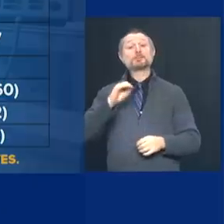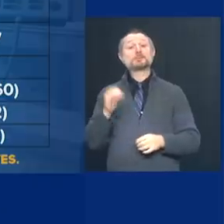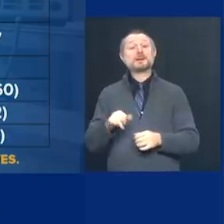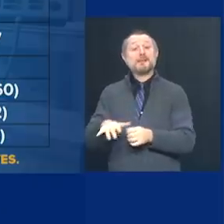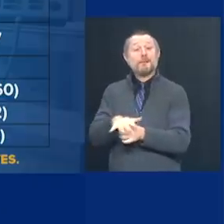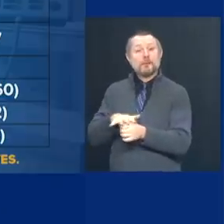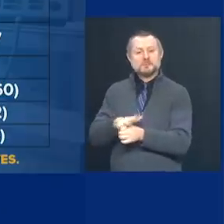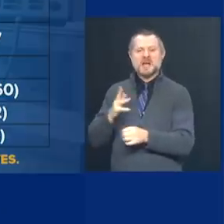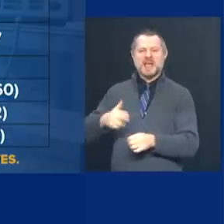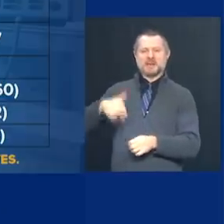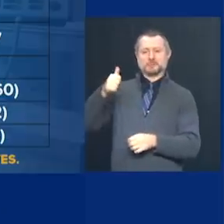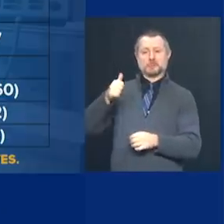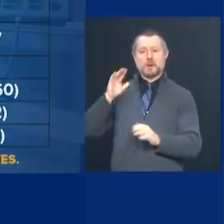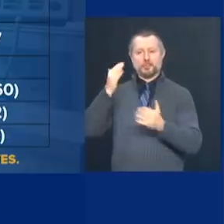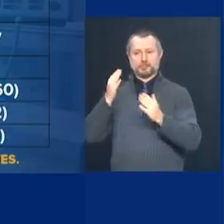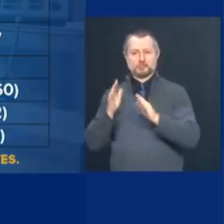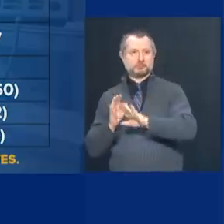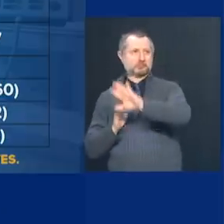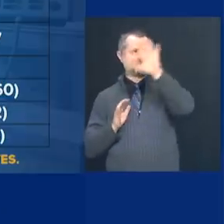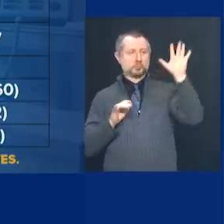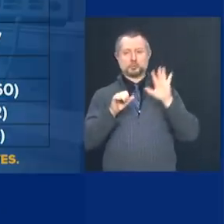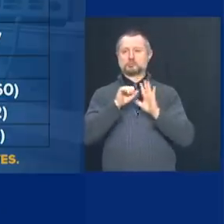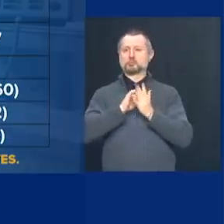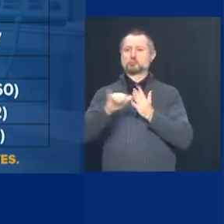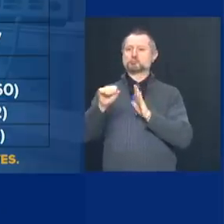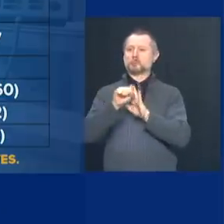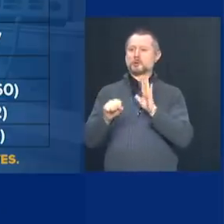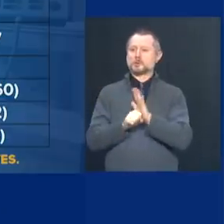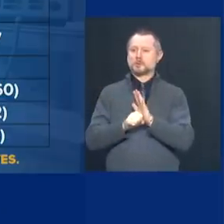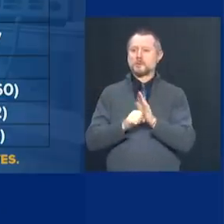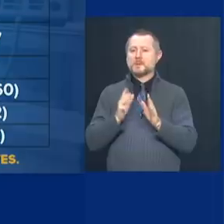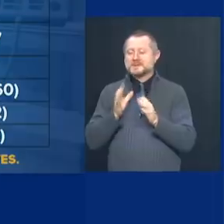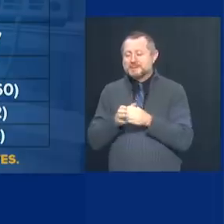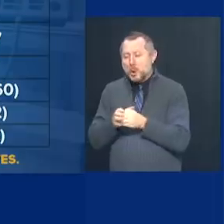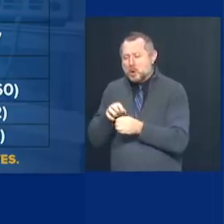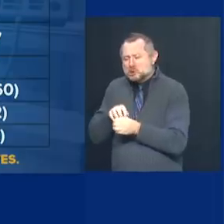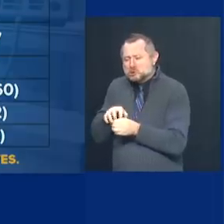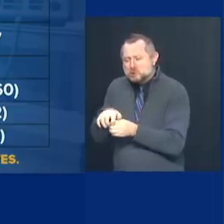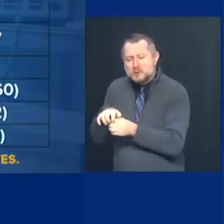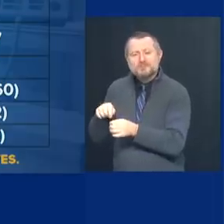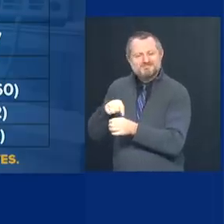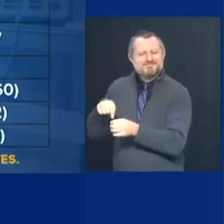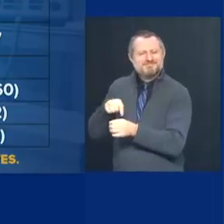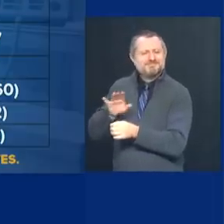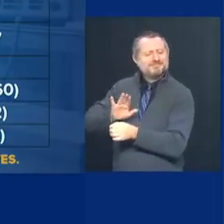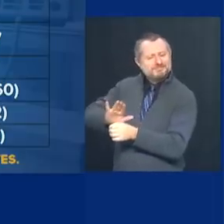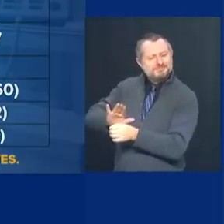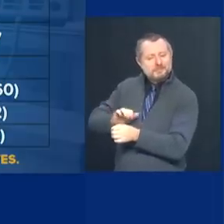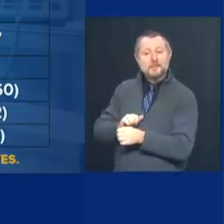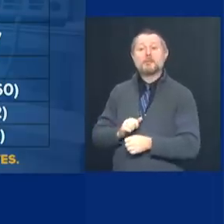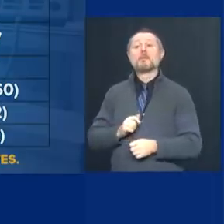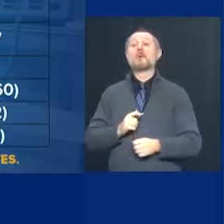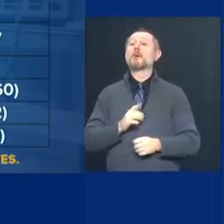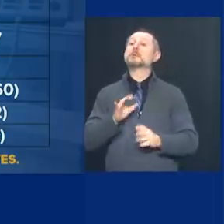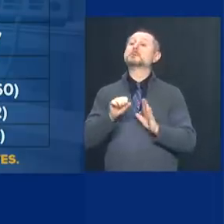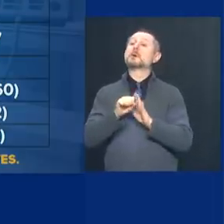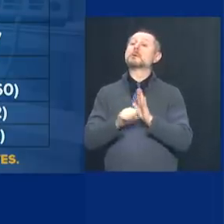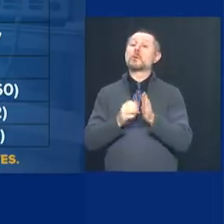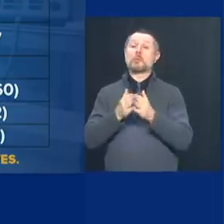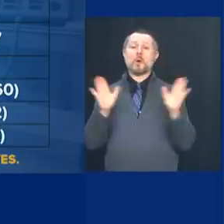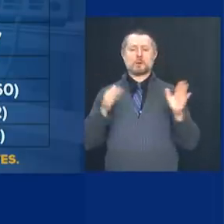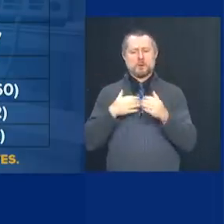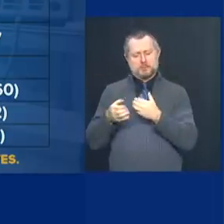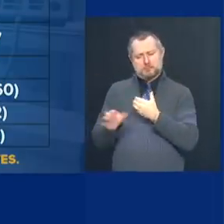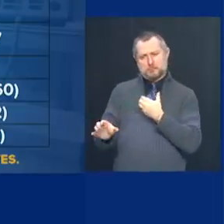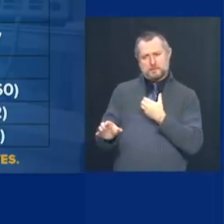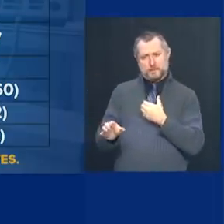than the rest of the state. They're small zones, but they're intense positivities. Statewide, without those zones, we're at 4